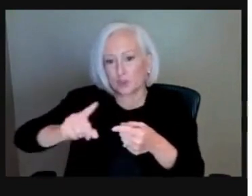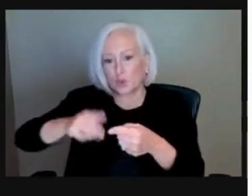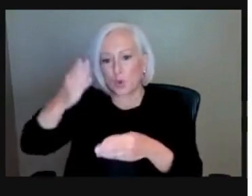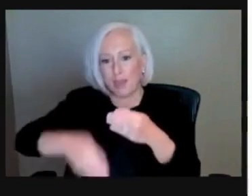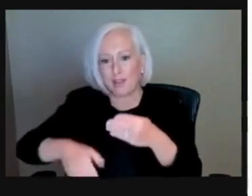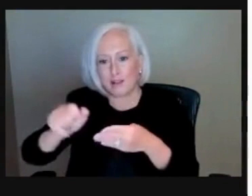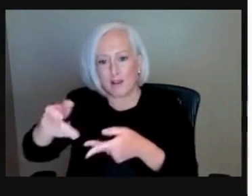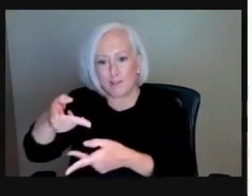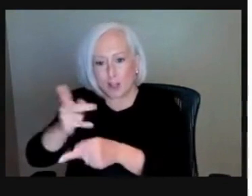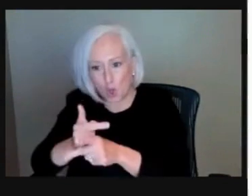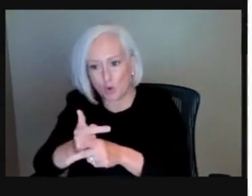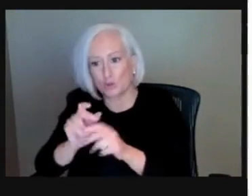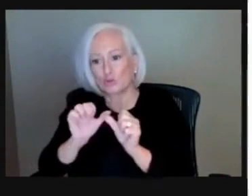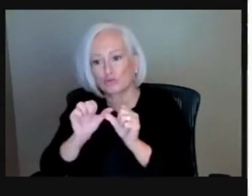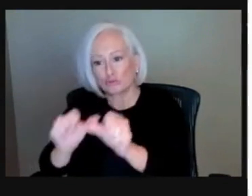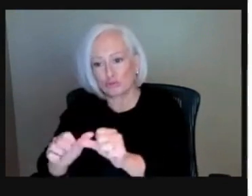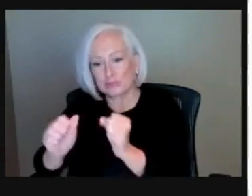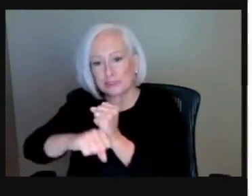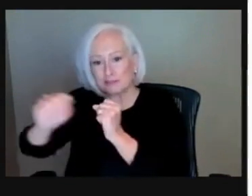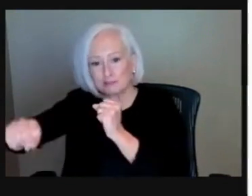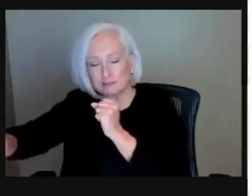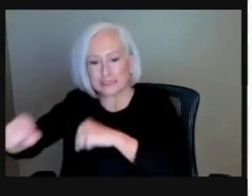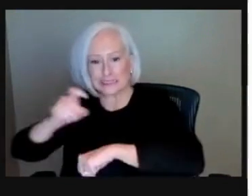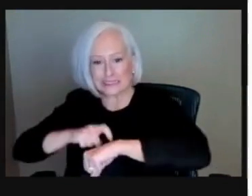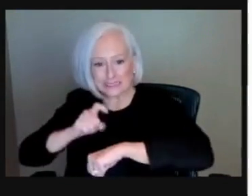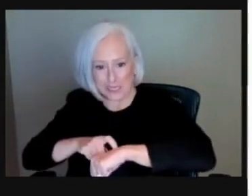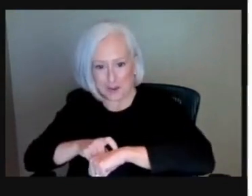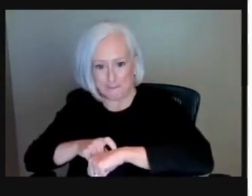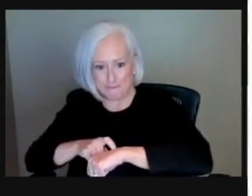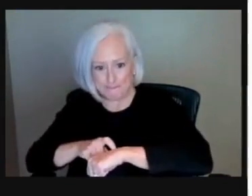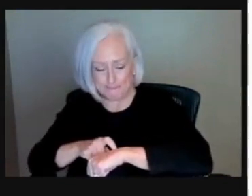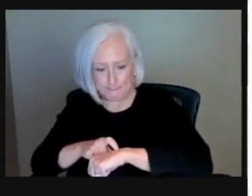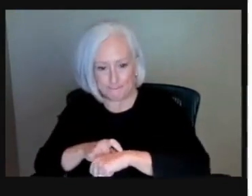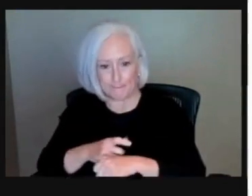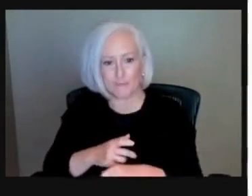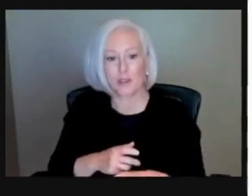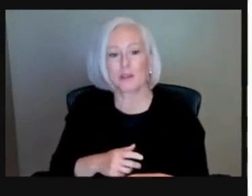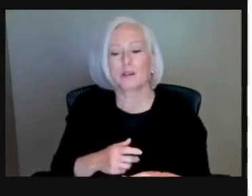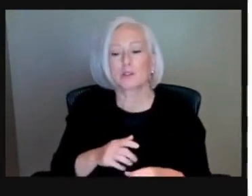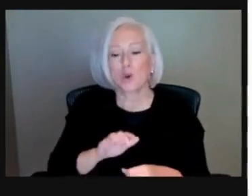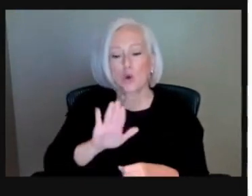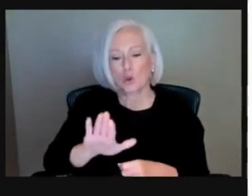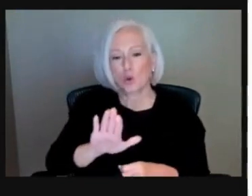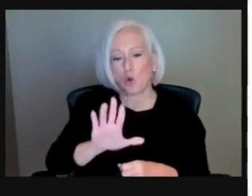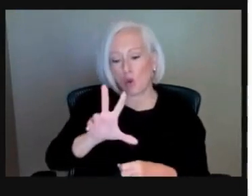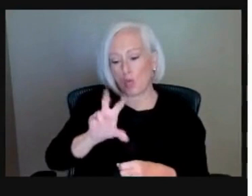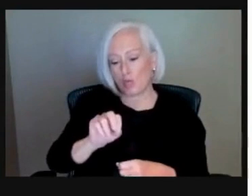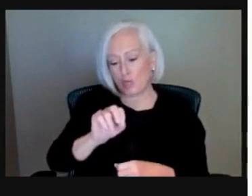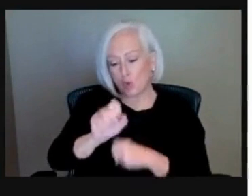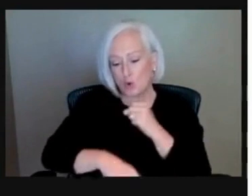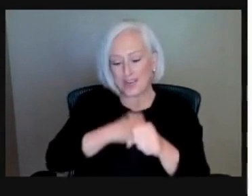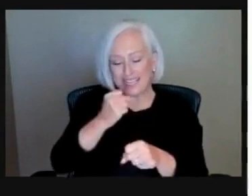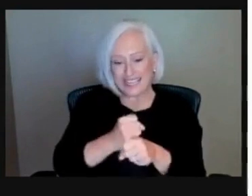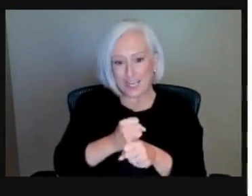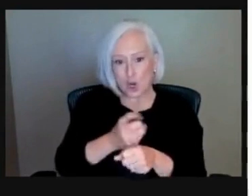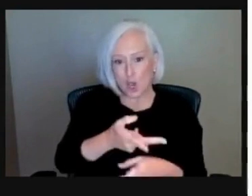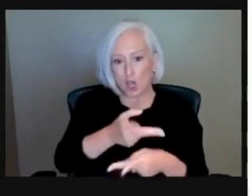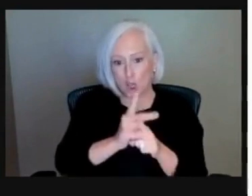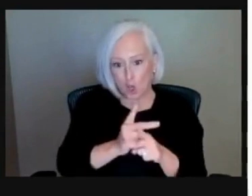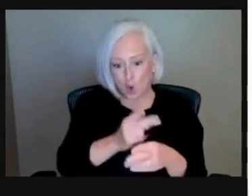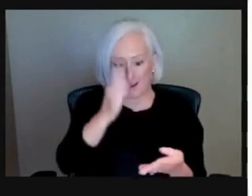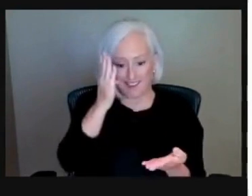and we're going to pay them back at the end of our term. So whenever our 30 year term ended in 2035,